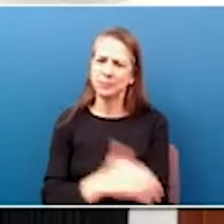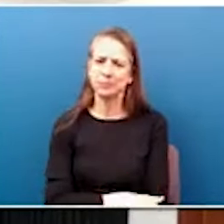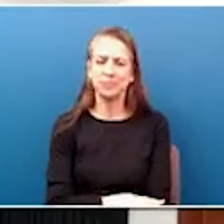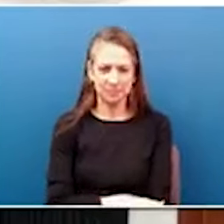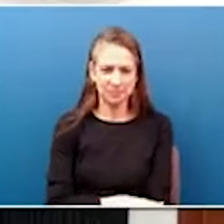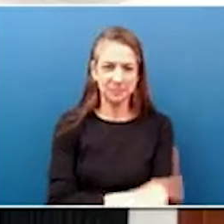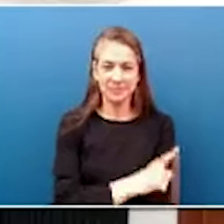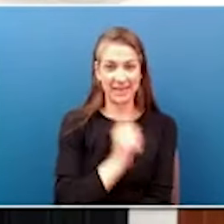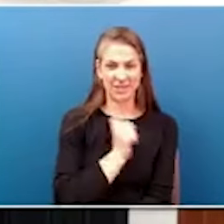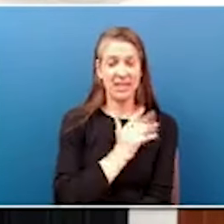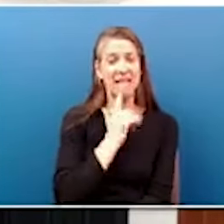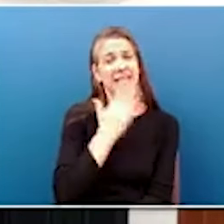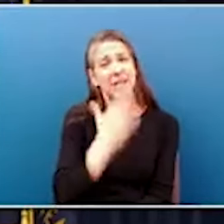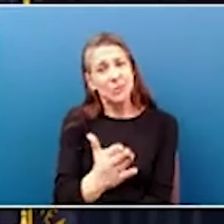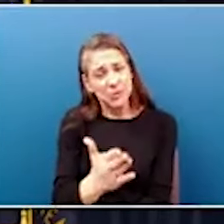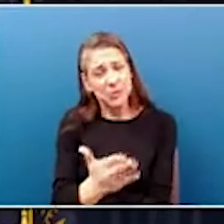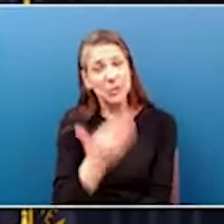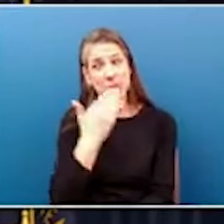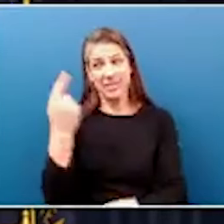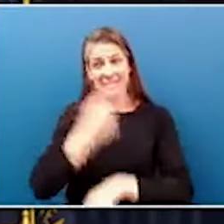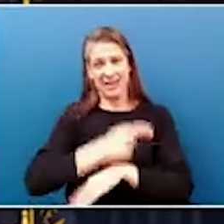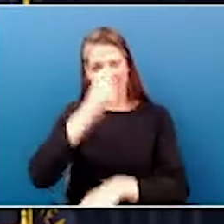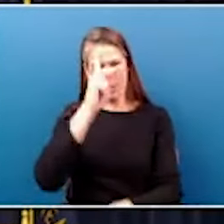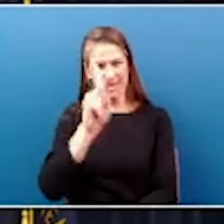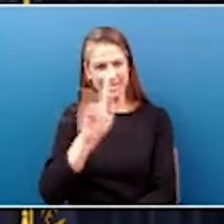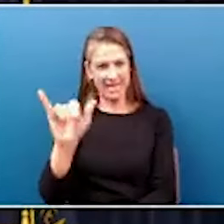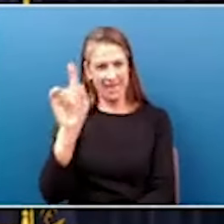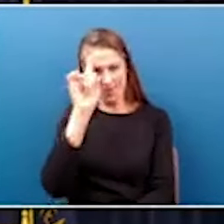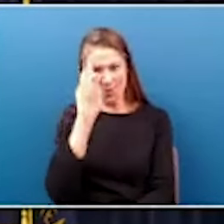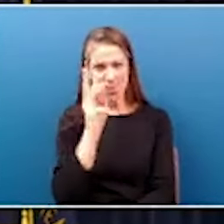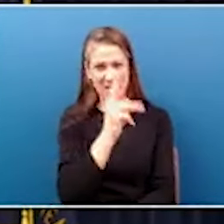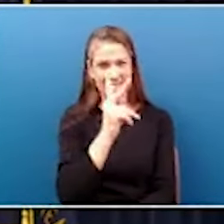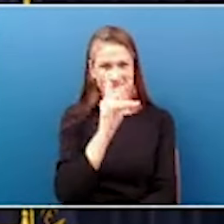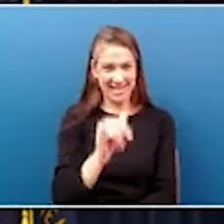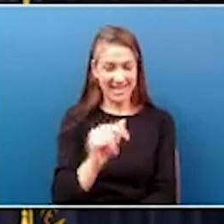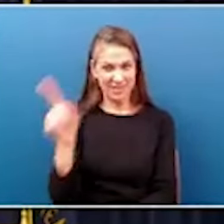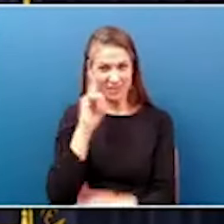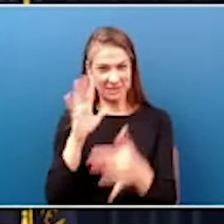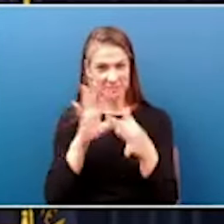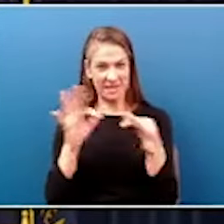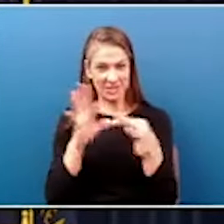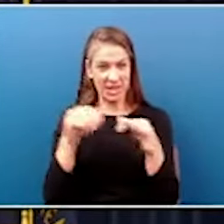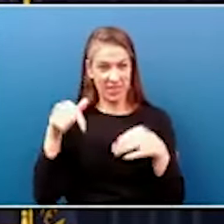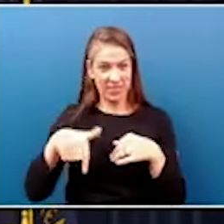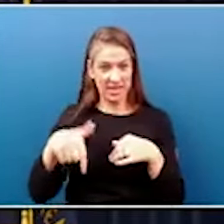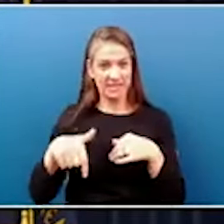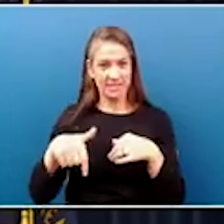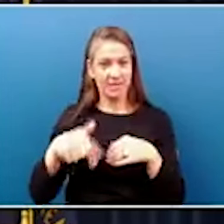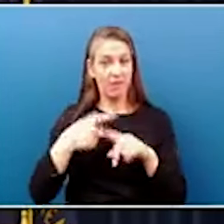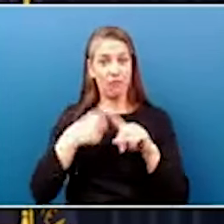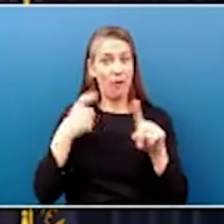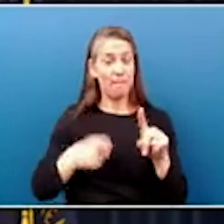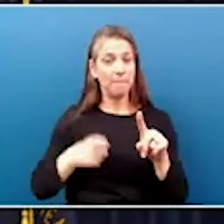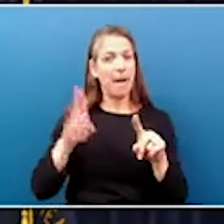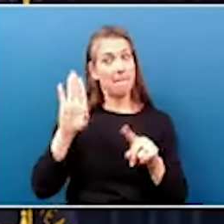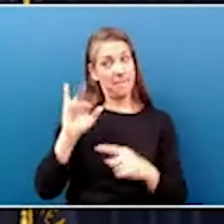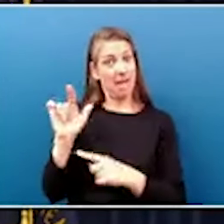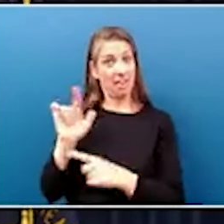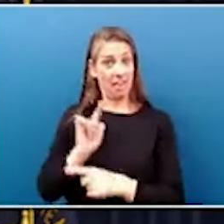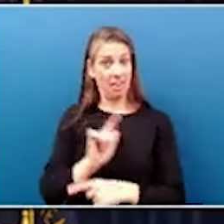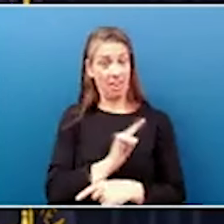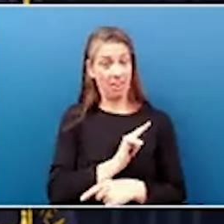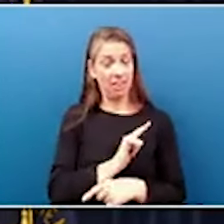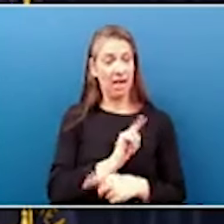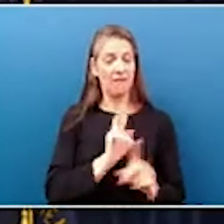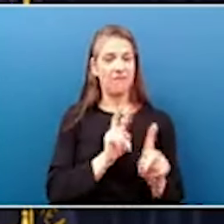It's a good day for Kentucky and for West Kentucky, as he just mentioned. This is a result of a bill that actually started about a year and a half